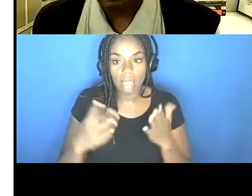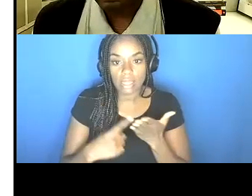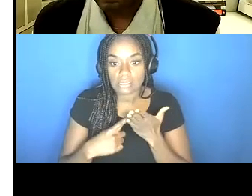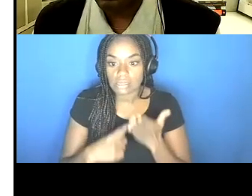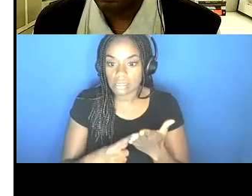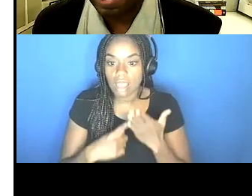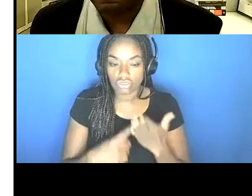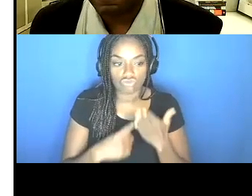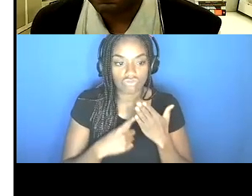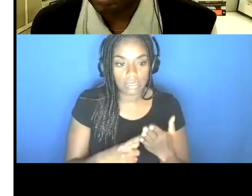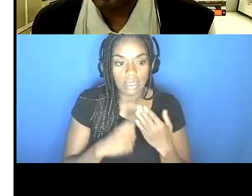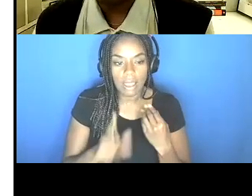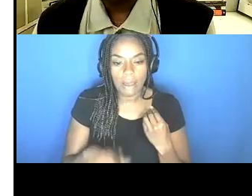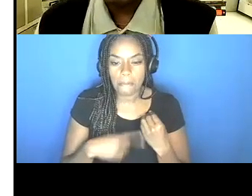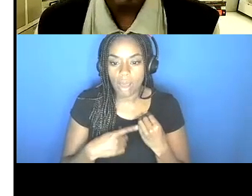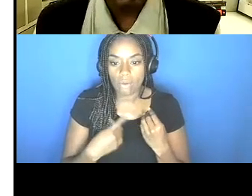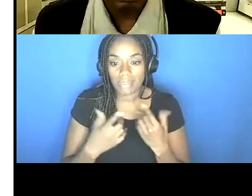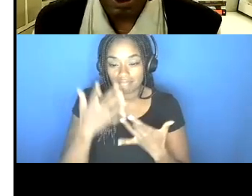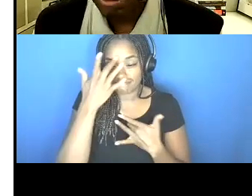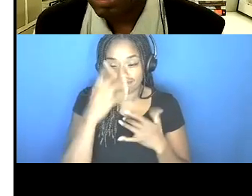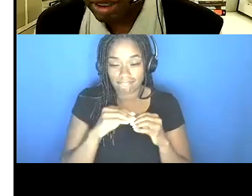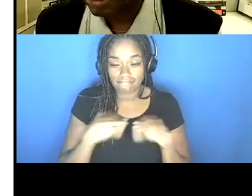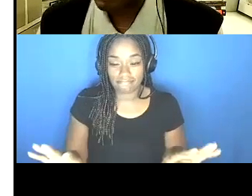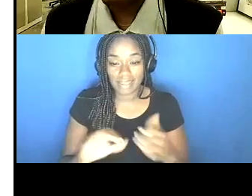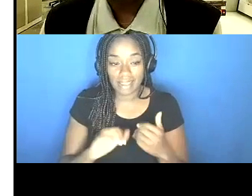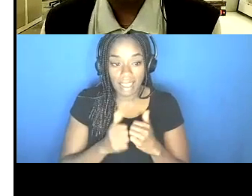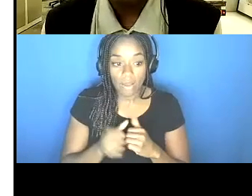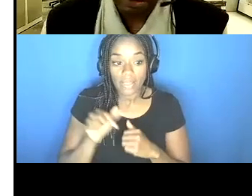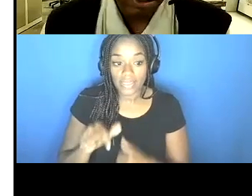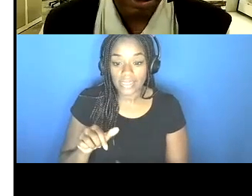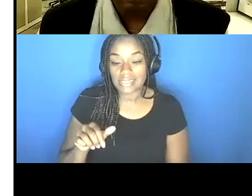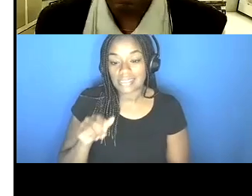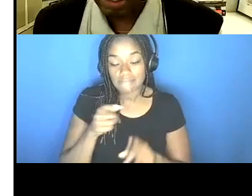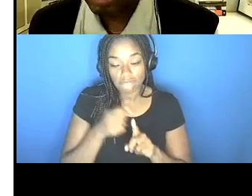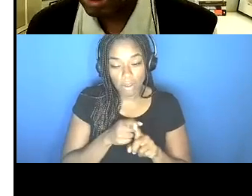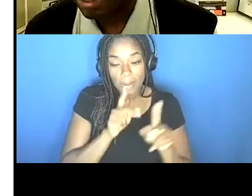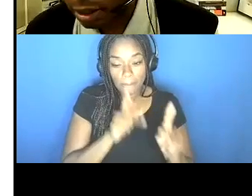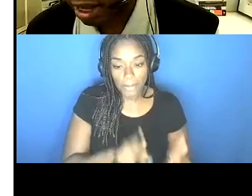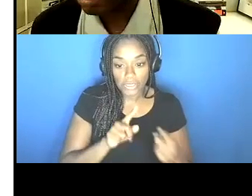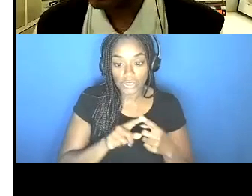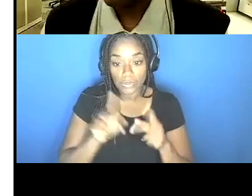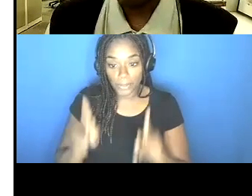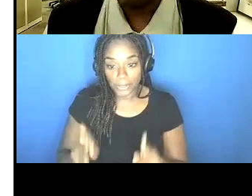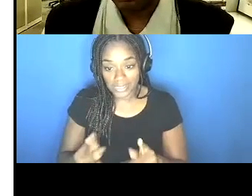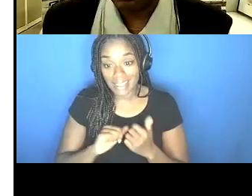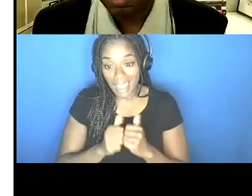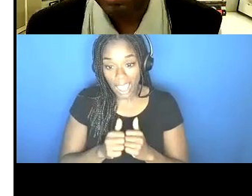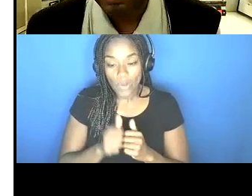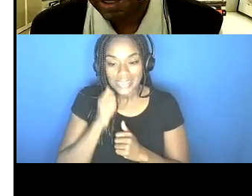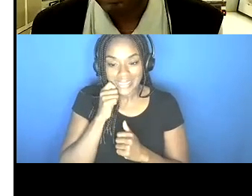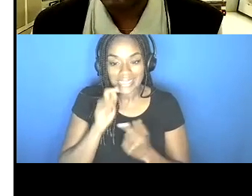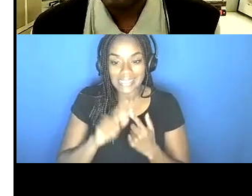around how the, how the virus spreads. This is a communicable disease. It's passed from person to person through skin to skin contact. There's many